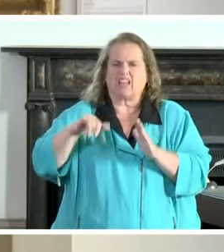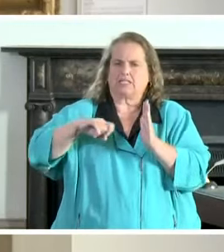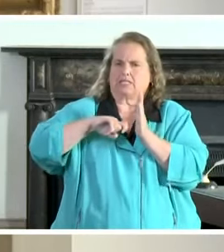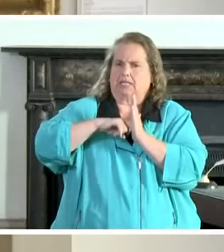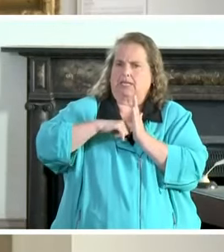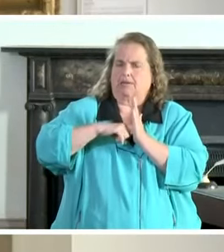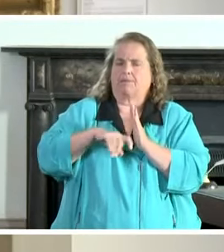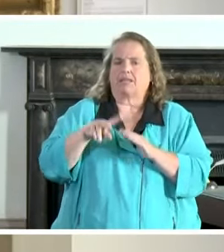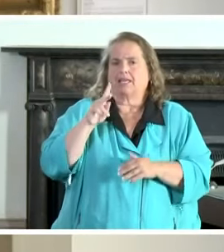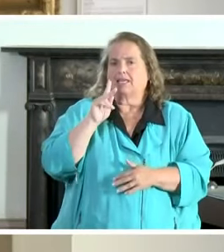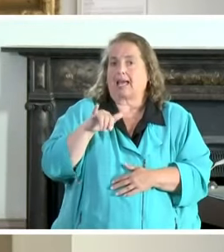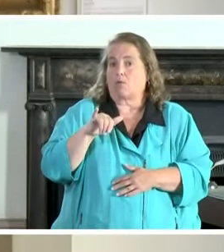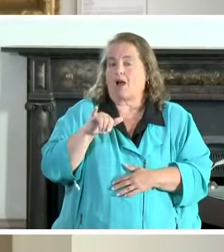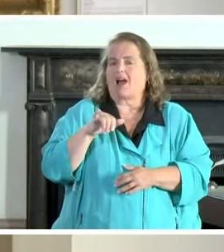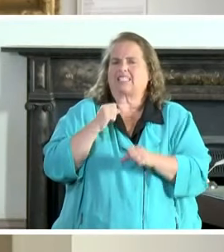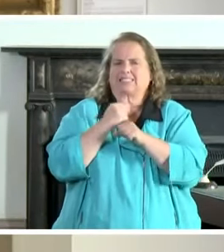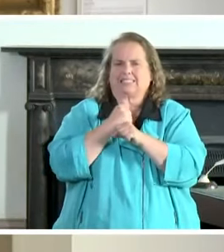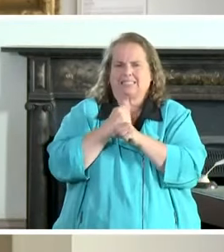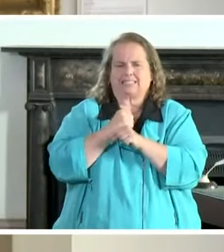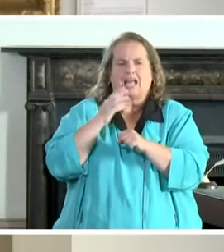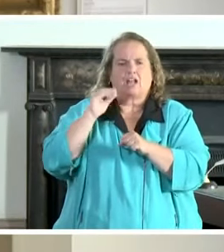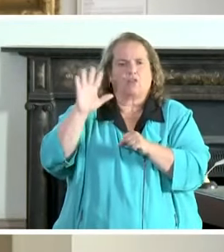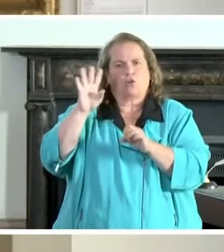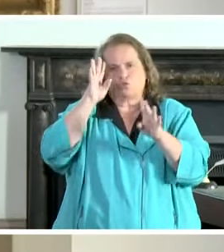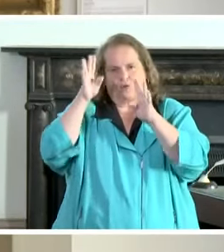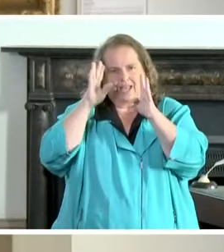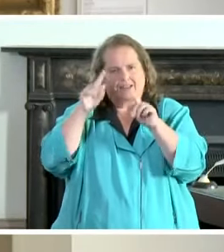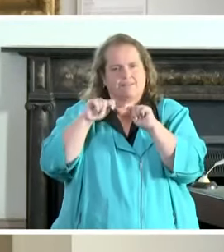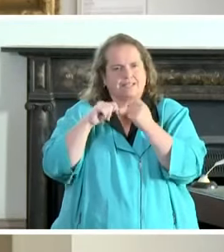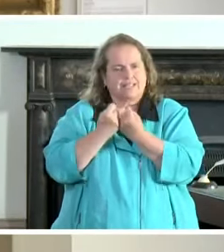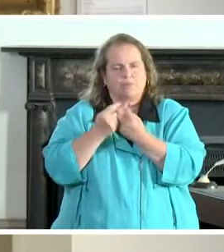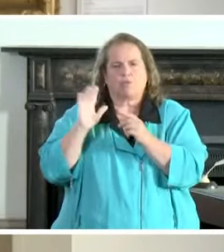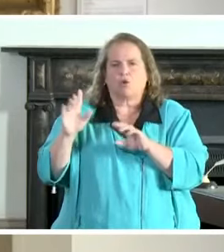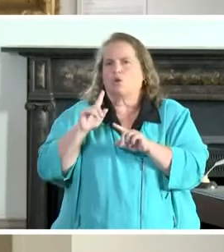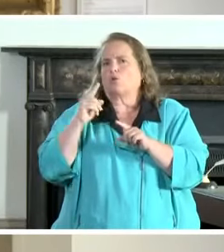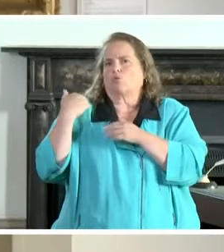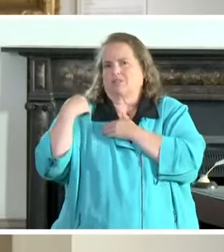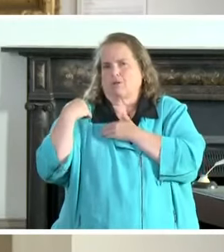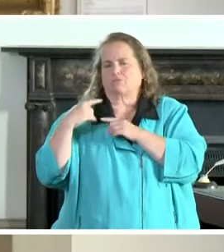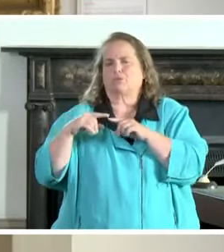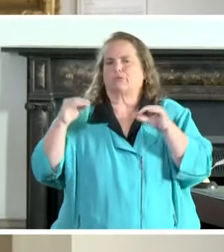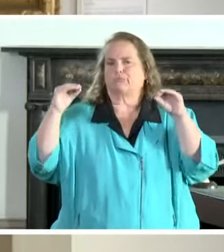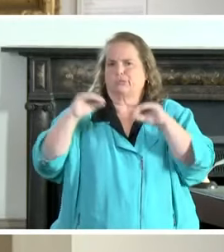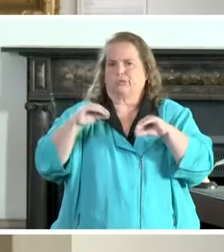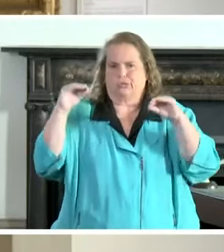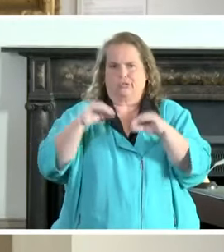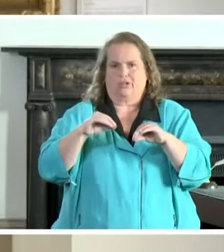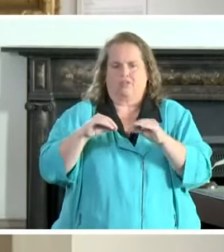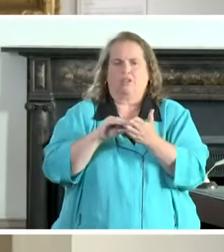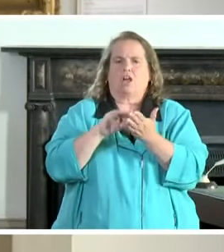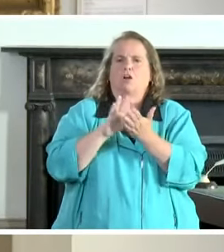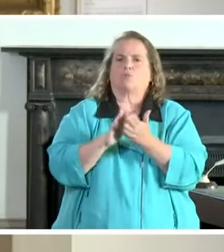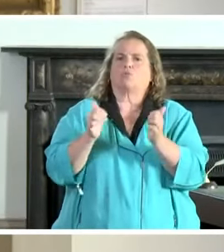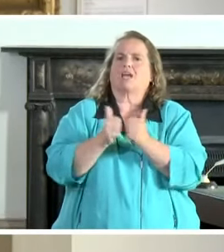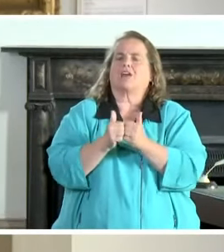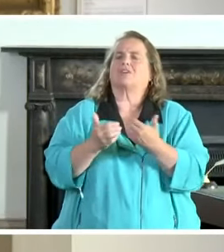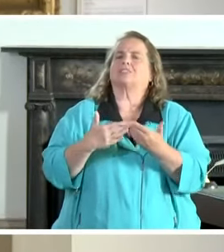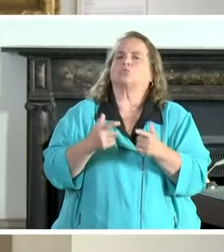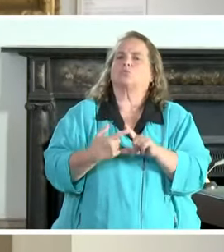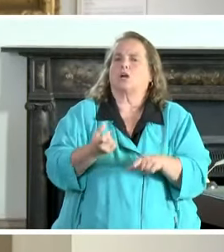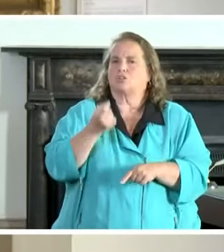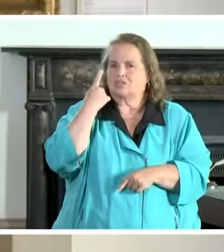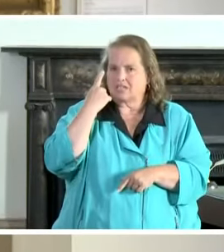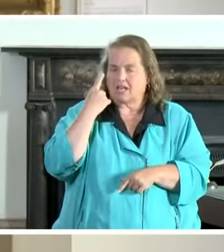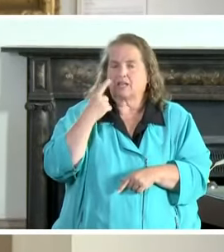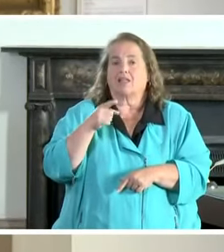ky stats and their creative team over there they're they're responsible for putting the document in that type of format that type of format was